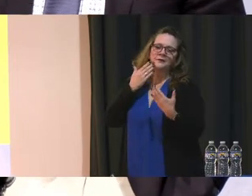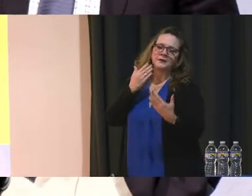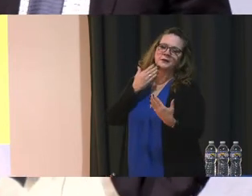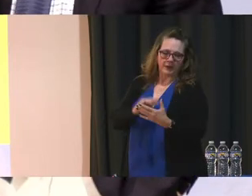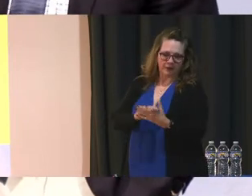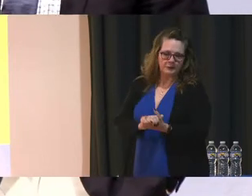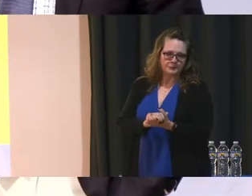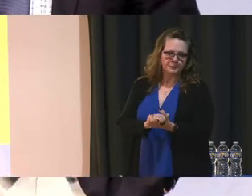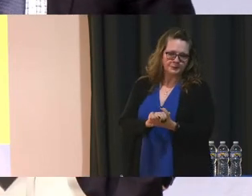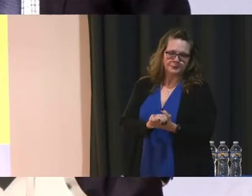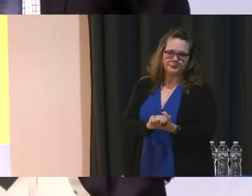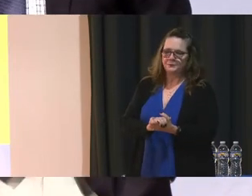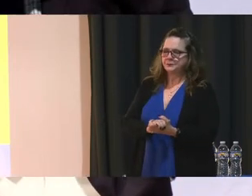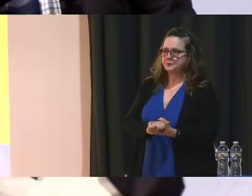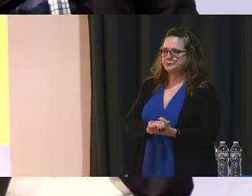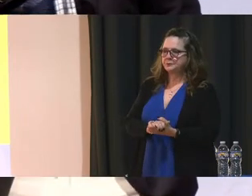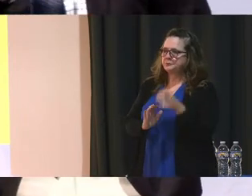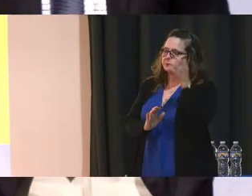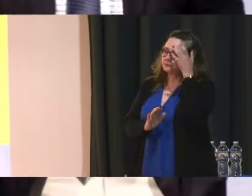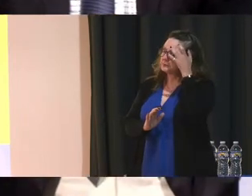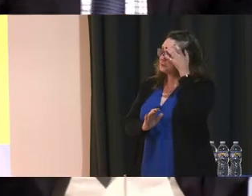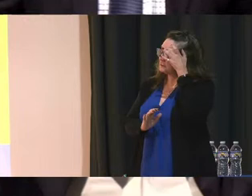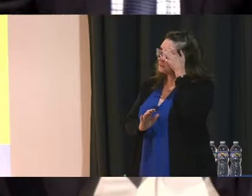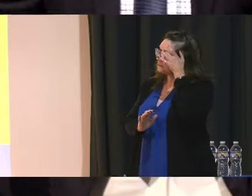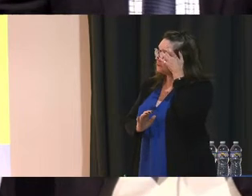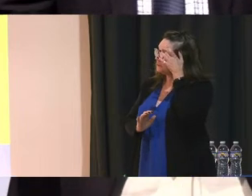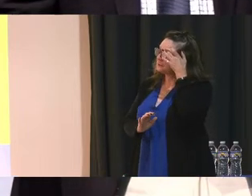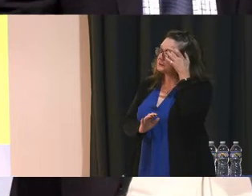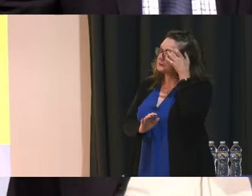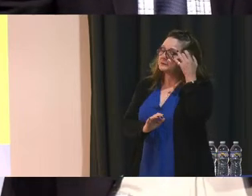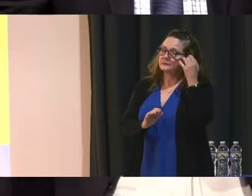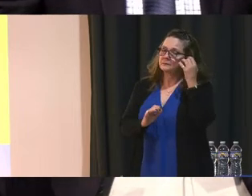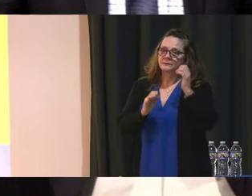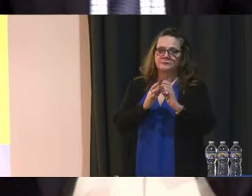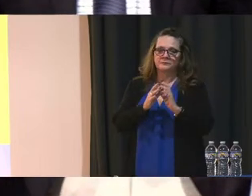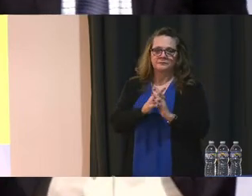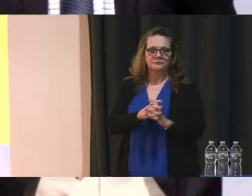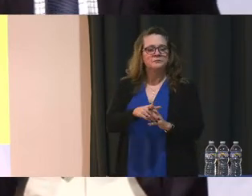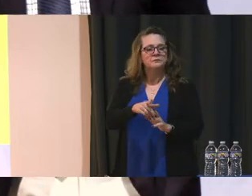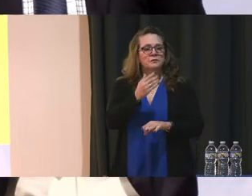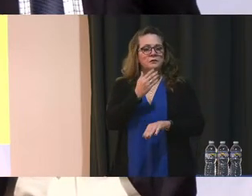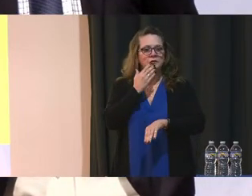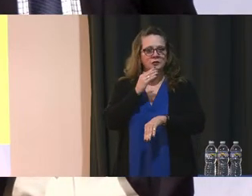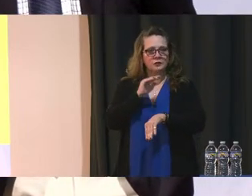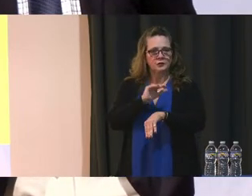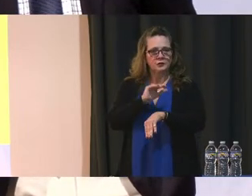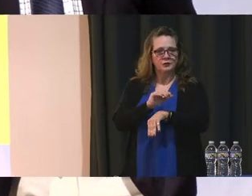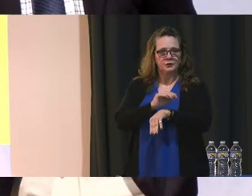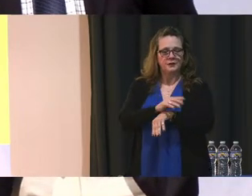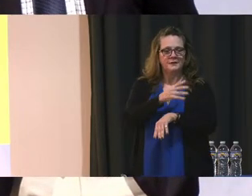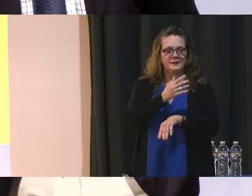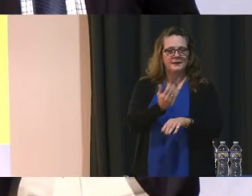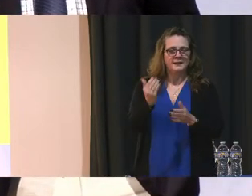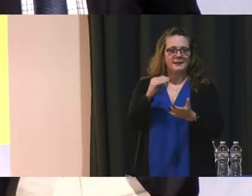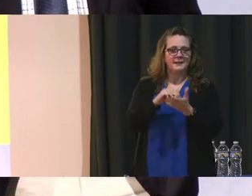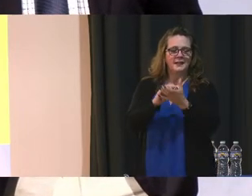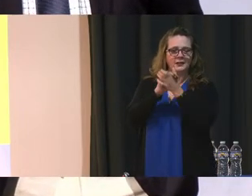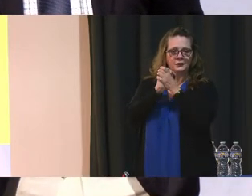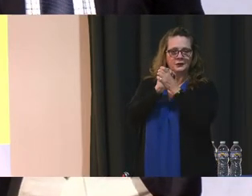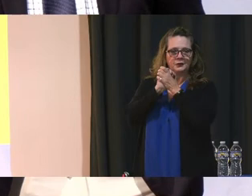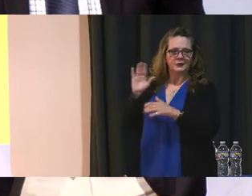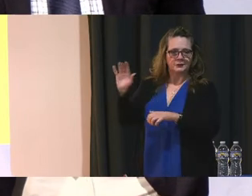Thank you. Absolutely. We'll come over to the other microphone. Okay. Good evening. And again, congratulations on the position.